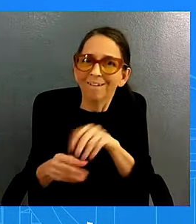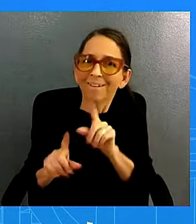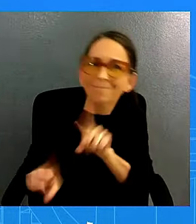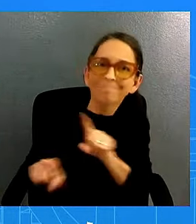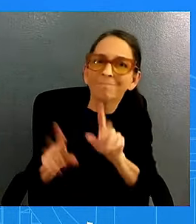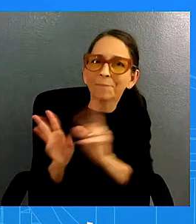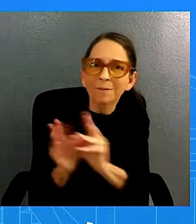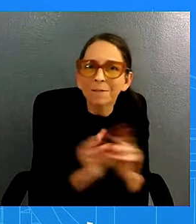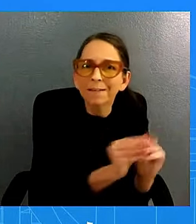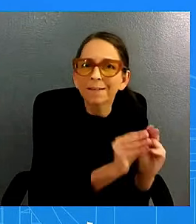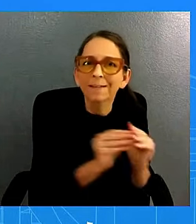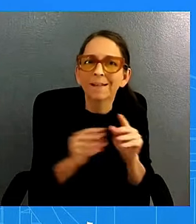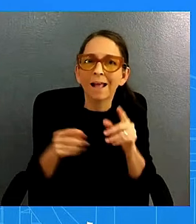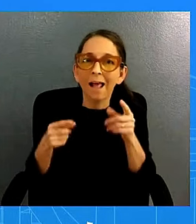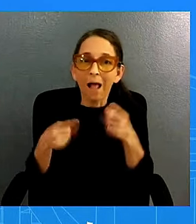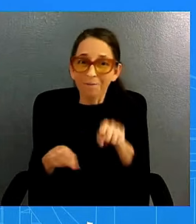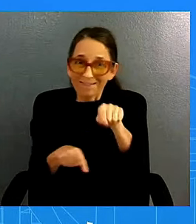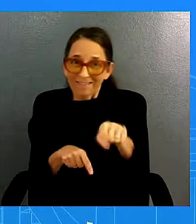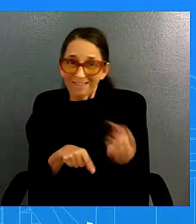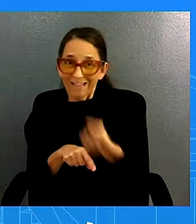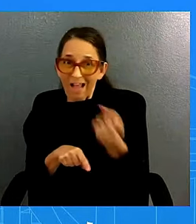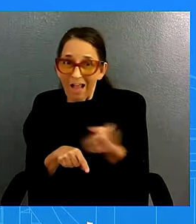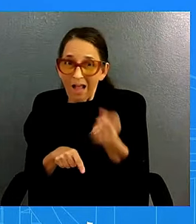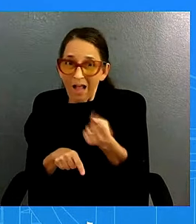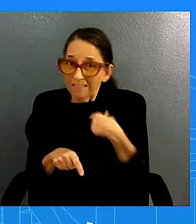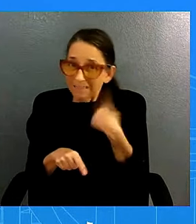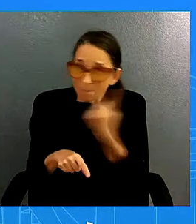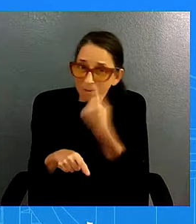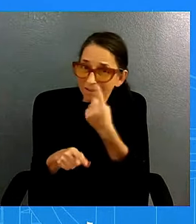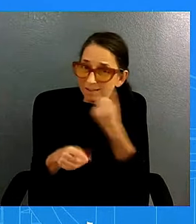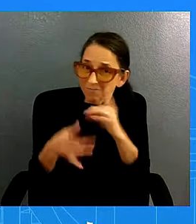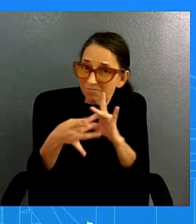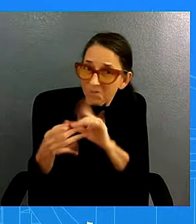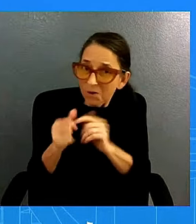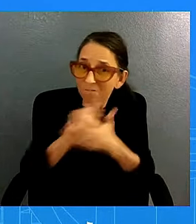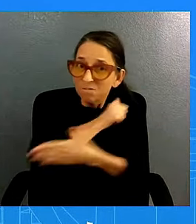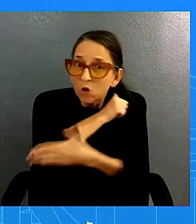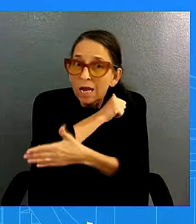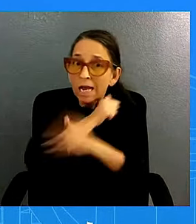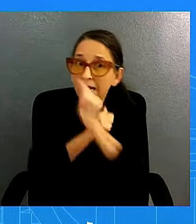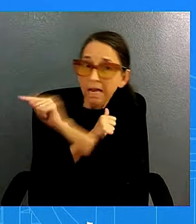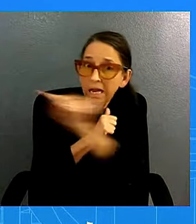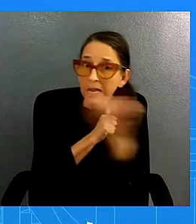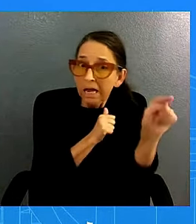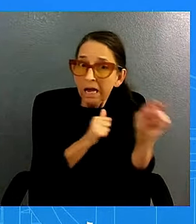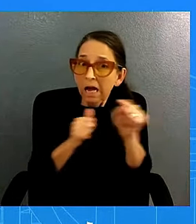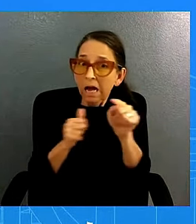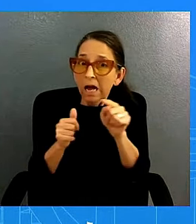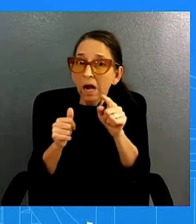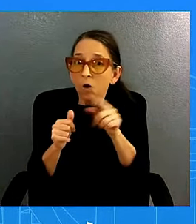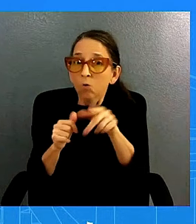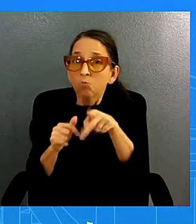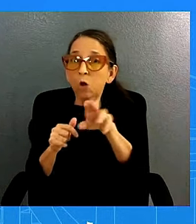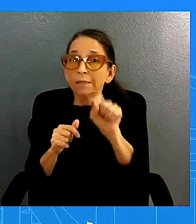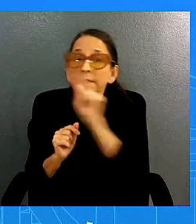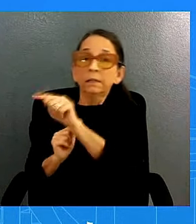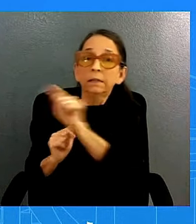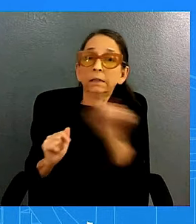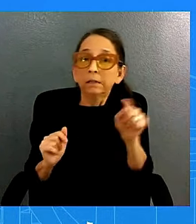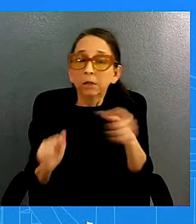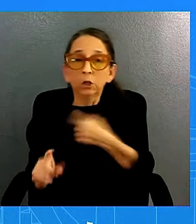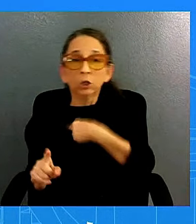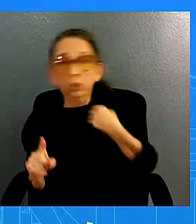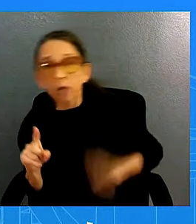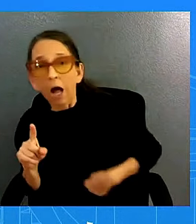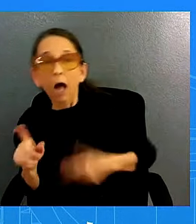press pools from india japan australia is there security concern with having them on the grounds of his home what i can say is the president wants to have a personal